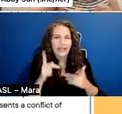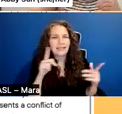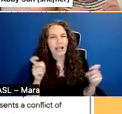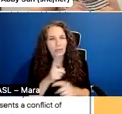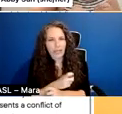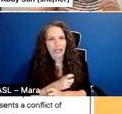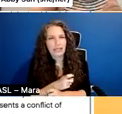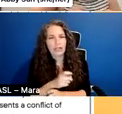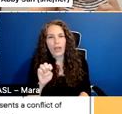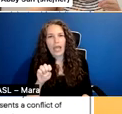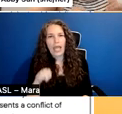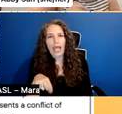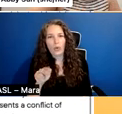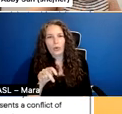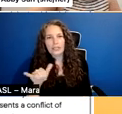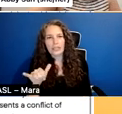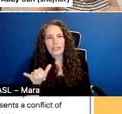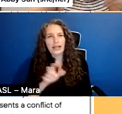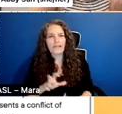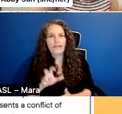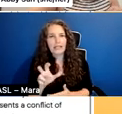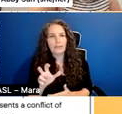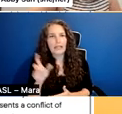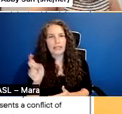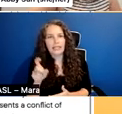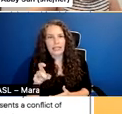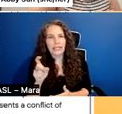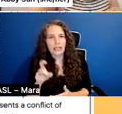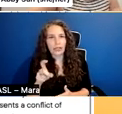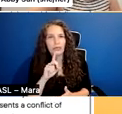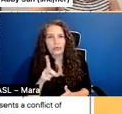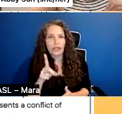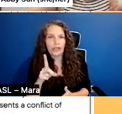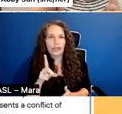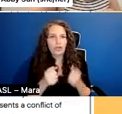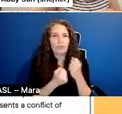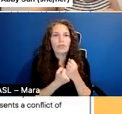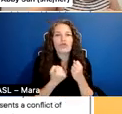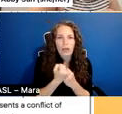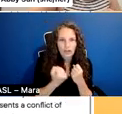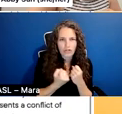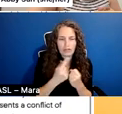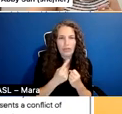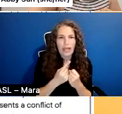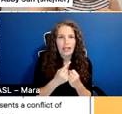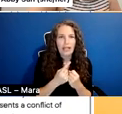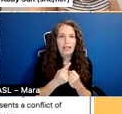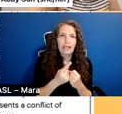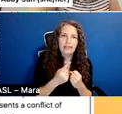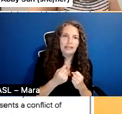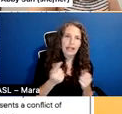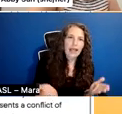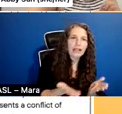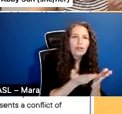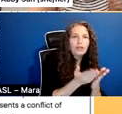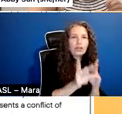things so that it favors people who take risks. The first money in is typically a smaller amount than later investments,